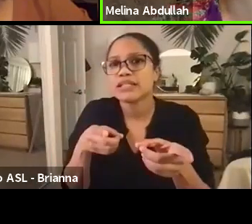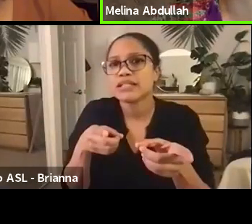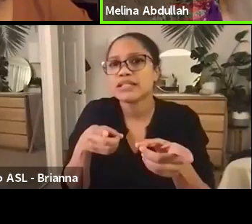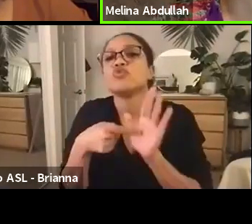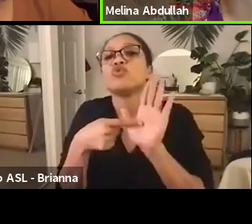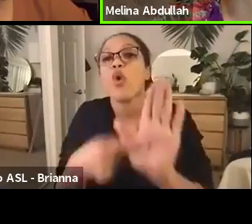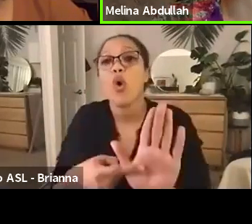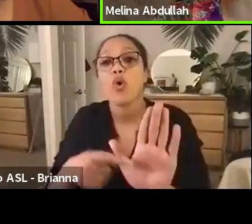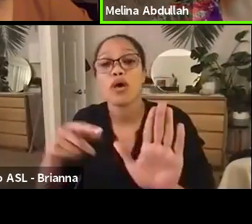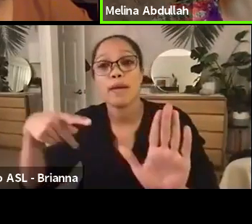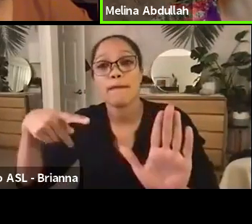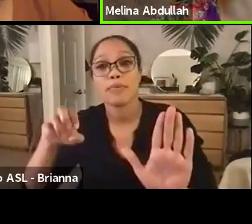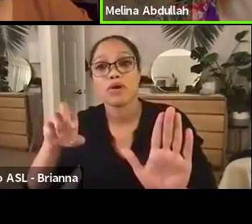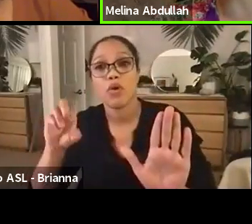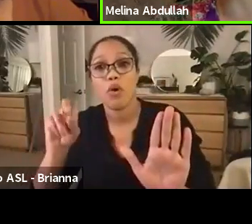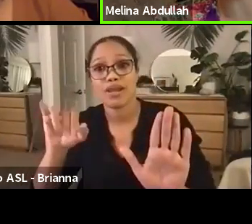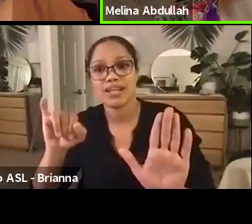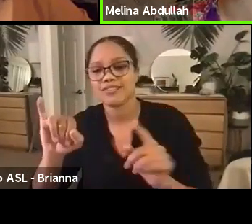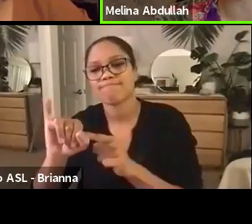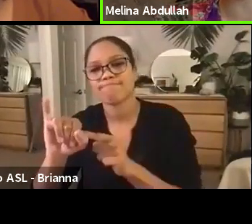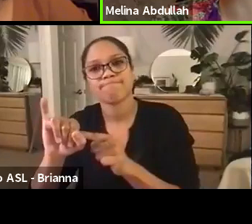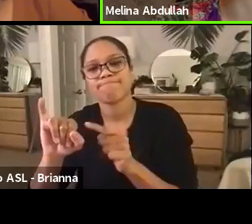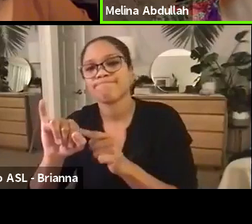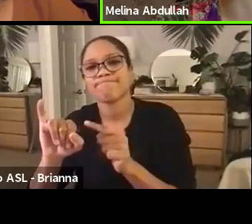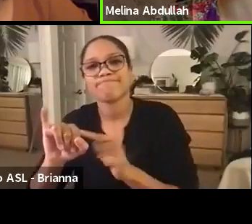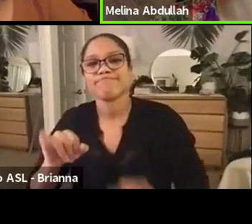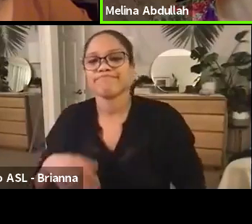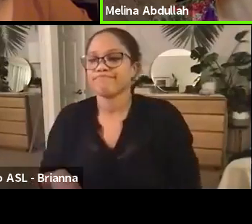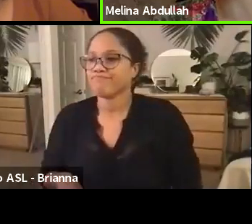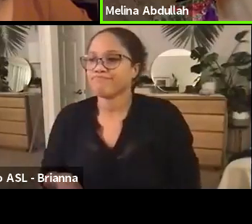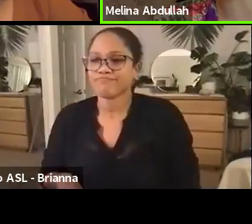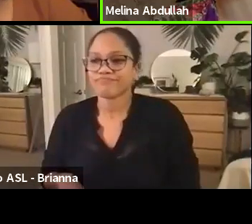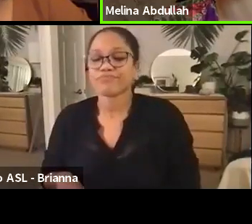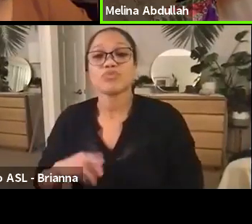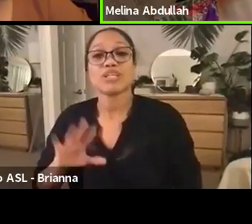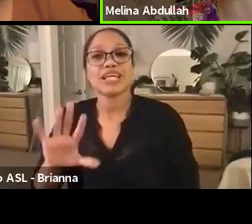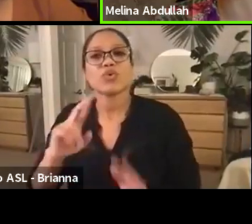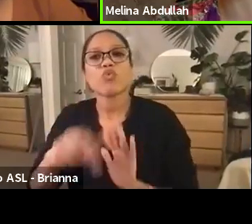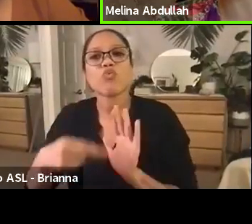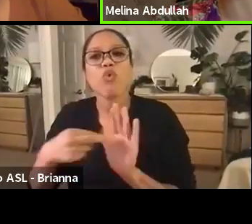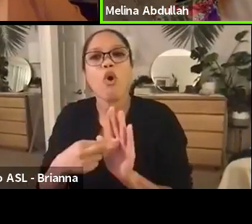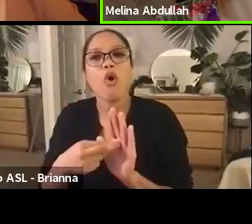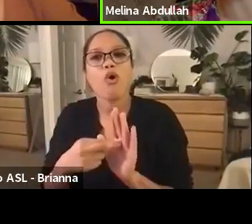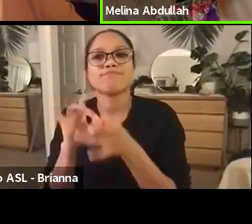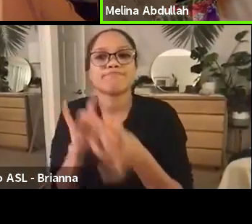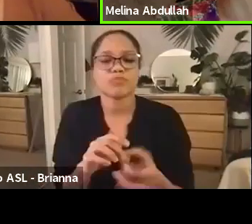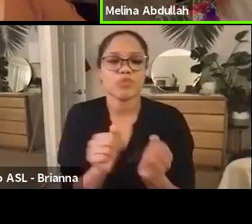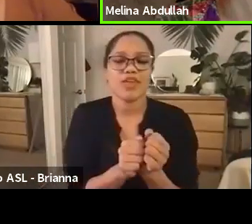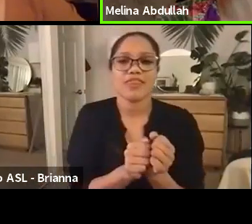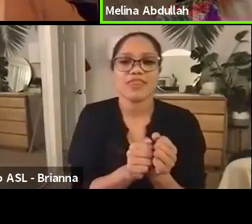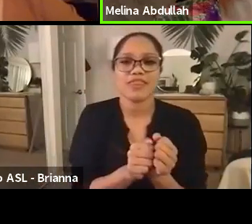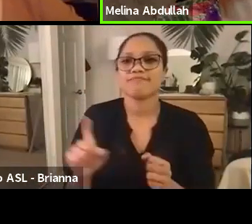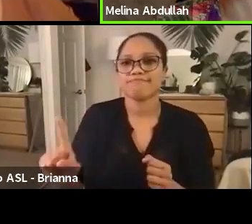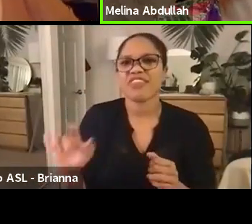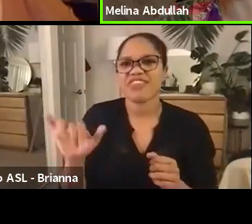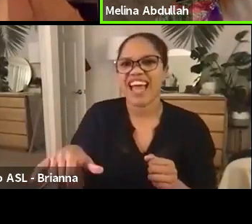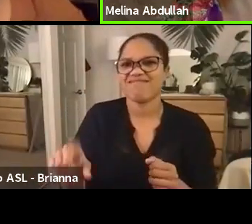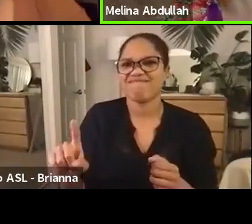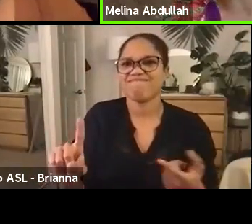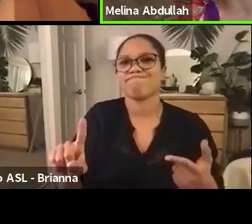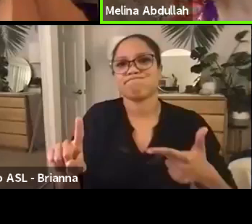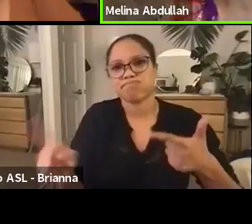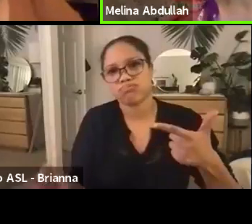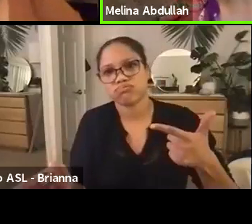complicity and role in the murder of Oscar Grant. So we are demanding that that case be